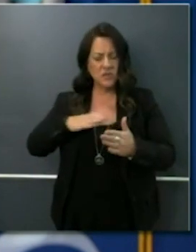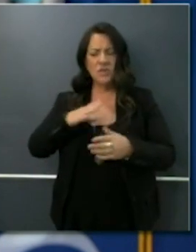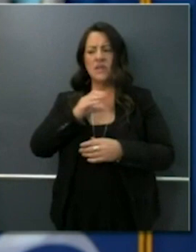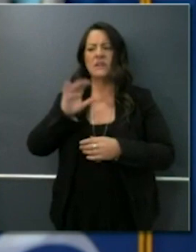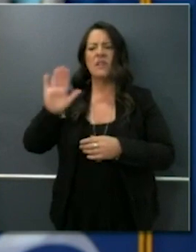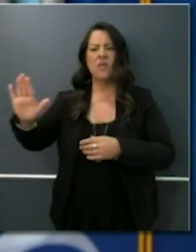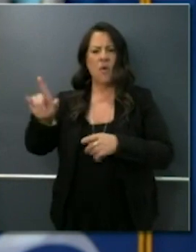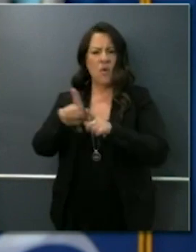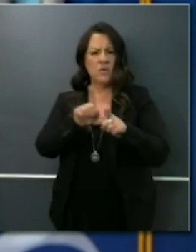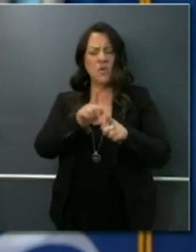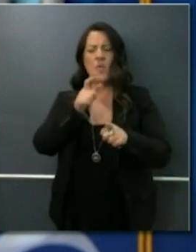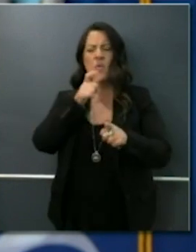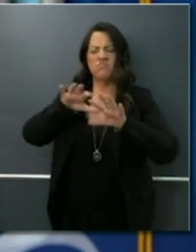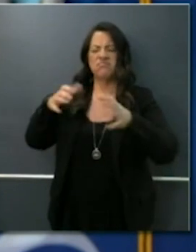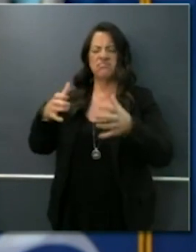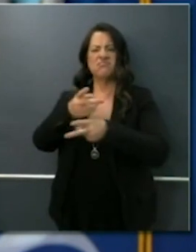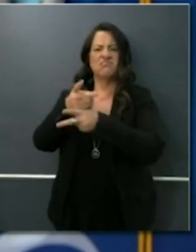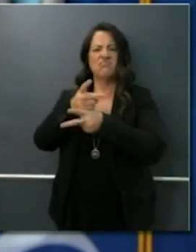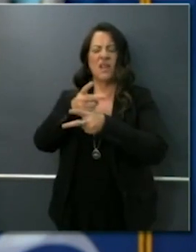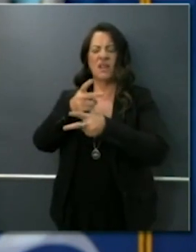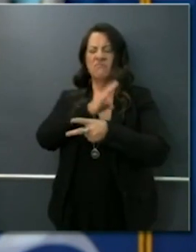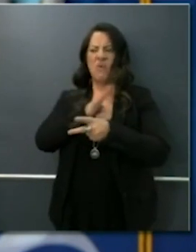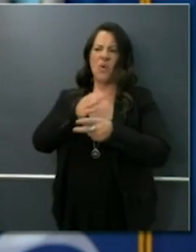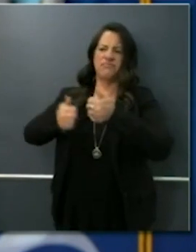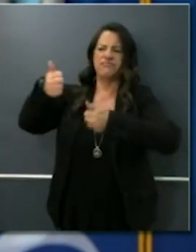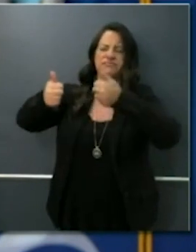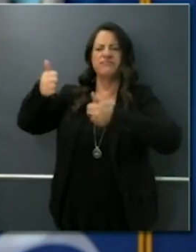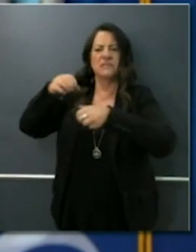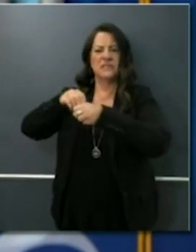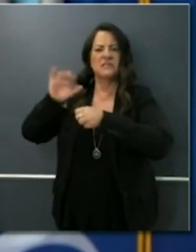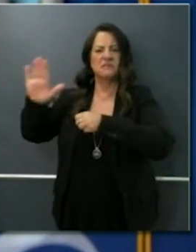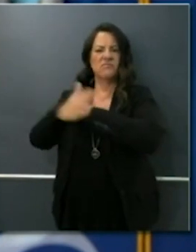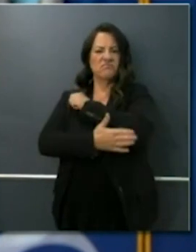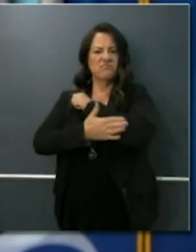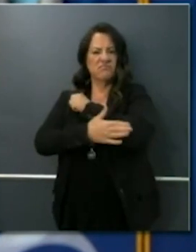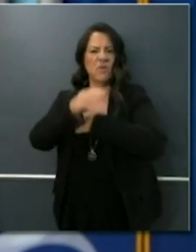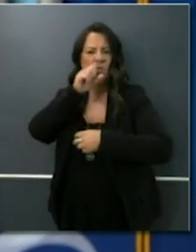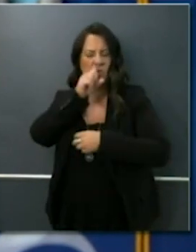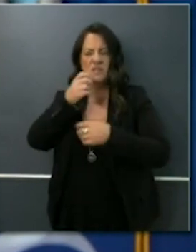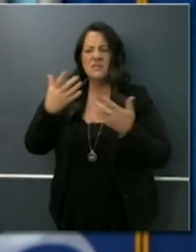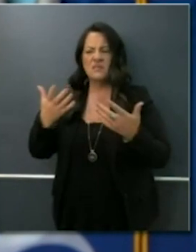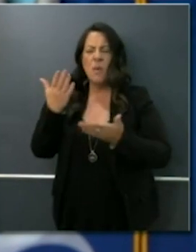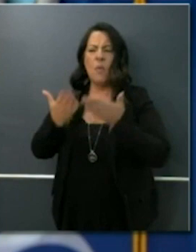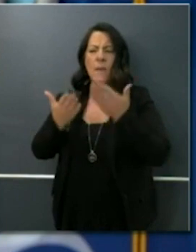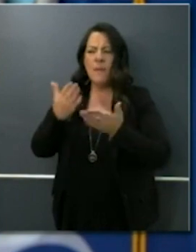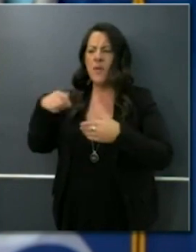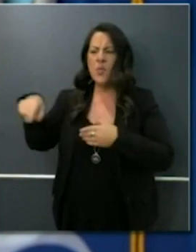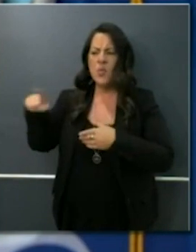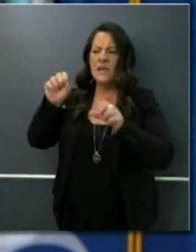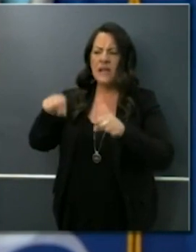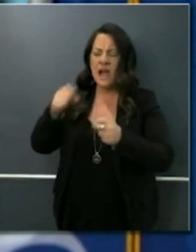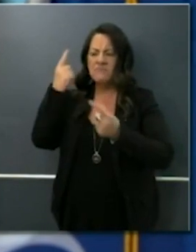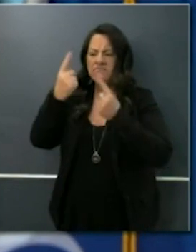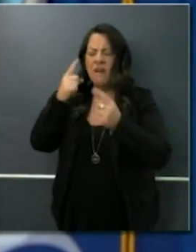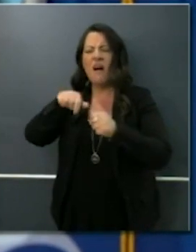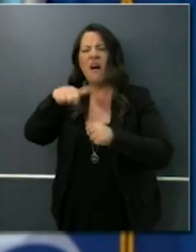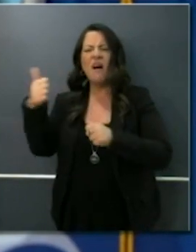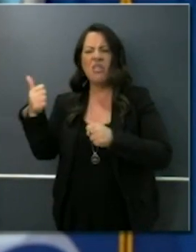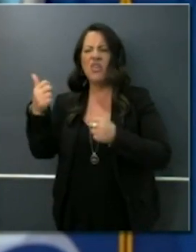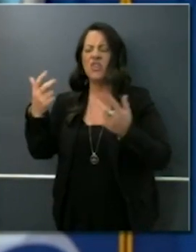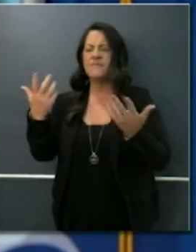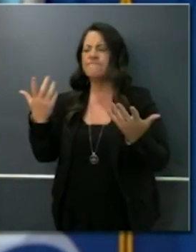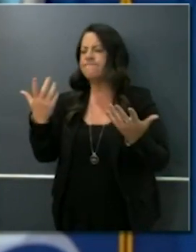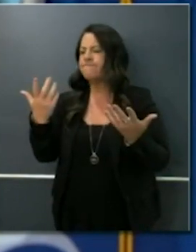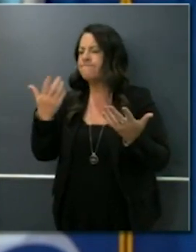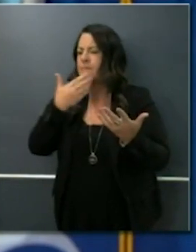Supervisors in Orange County. I'm told they are looking to consider some augmentations and some more